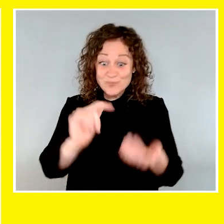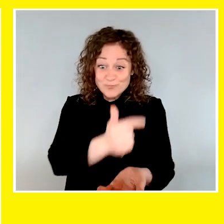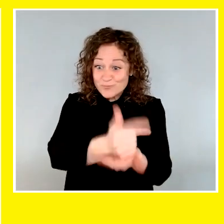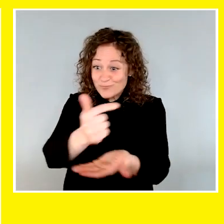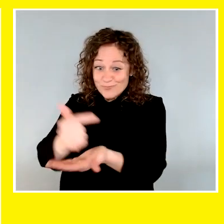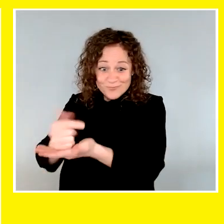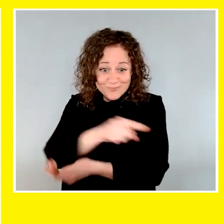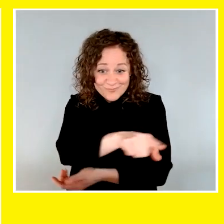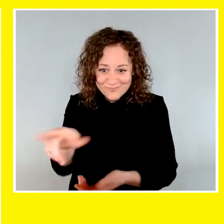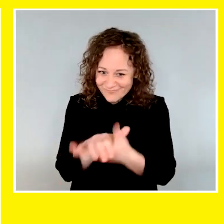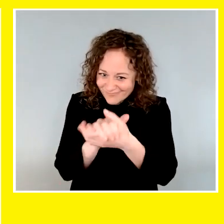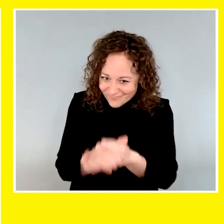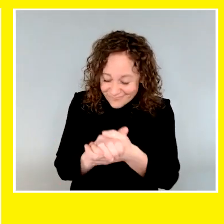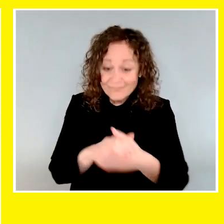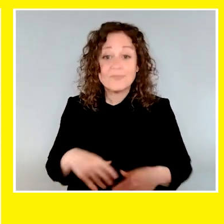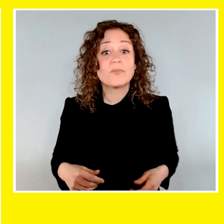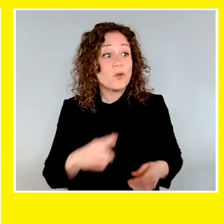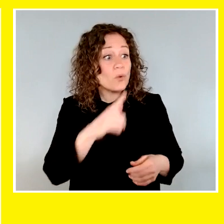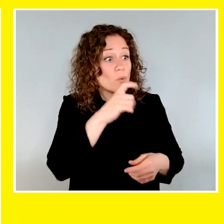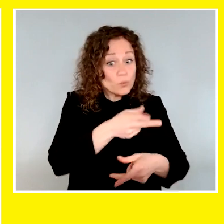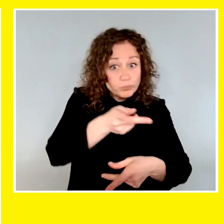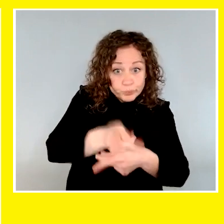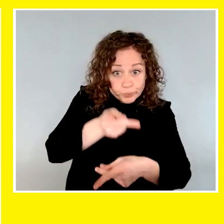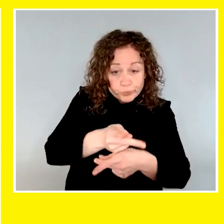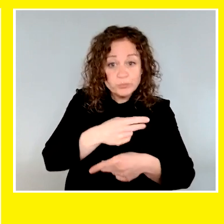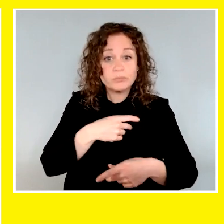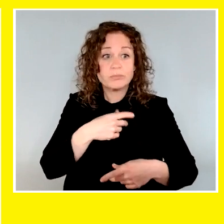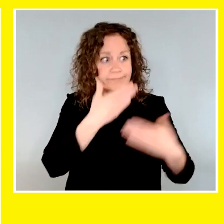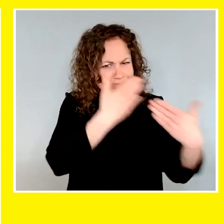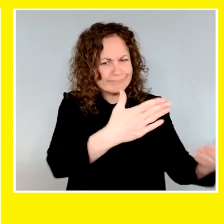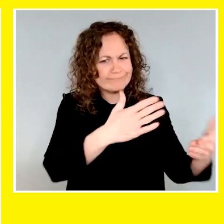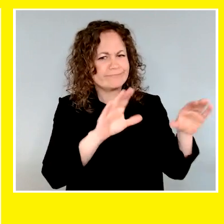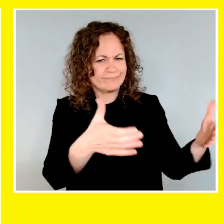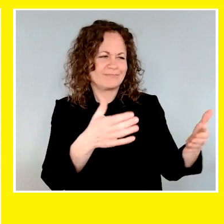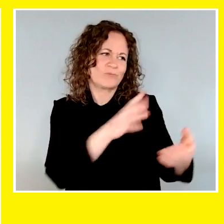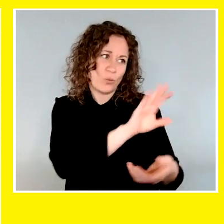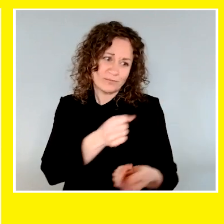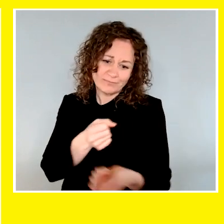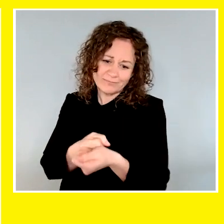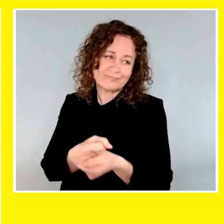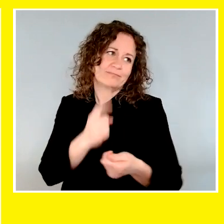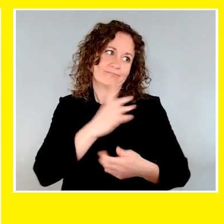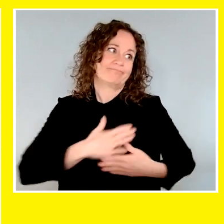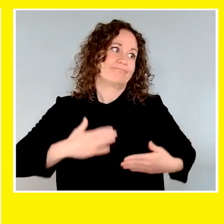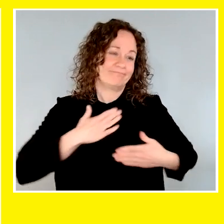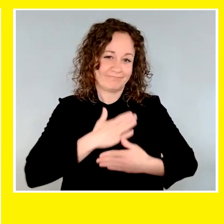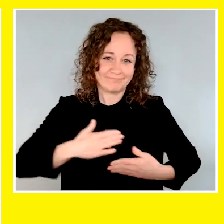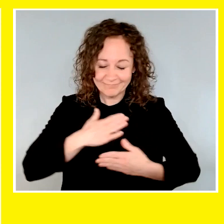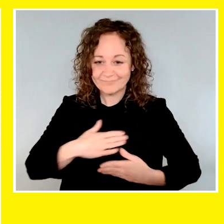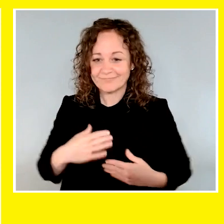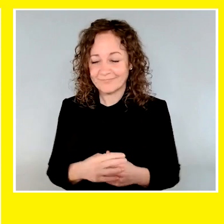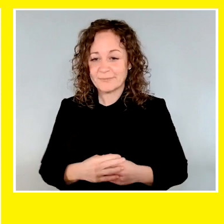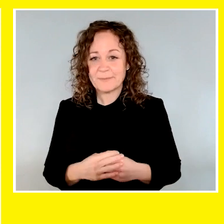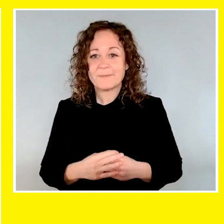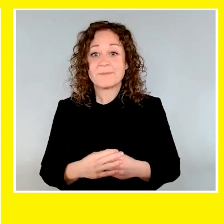today's graduates. And thank you to our puppy raisers and our puppy boarders. Your support is truly appreciated. In addition